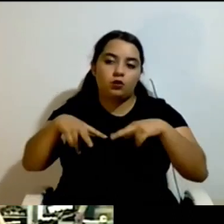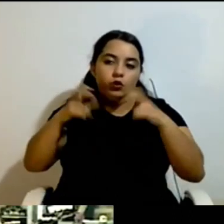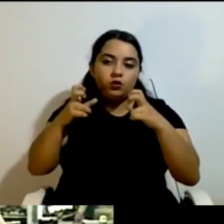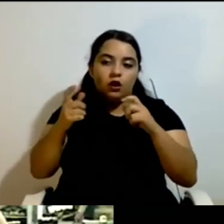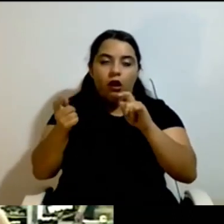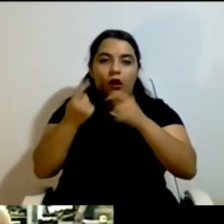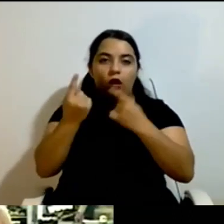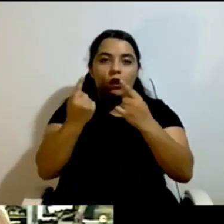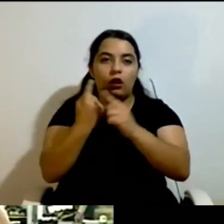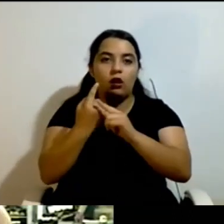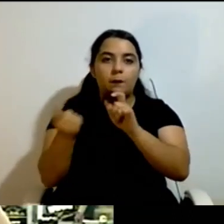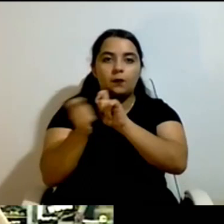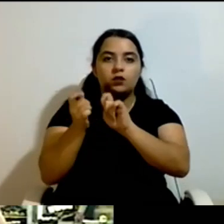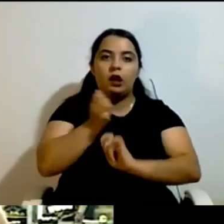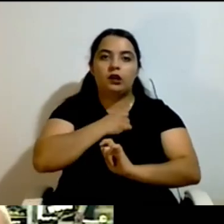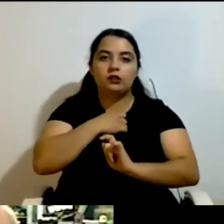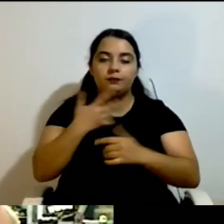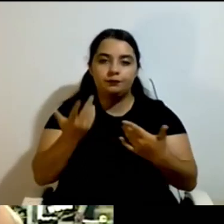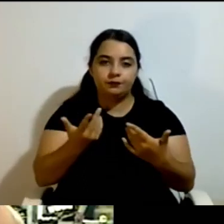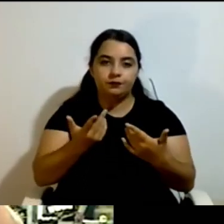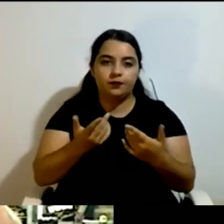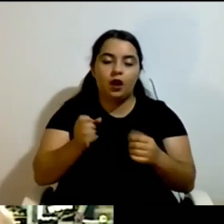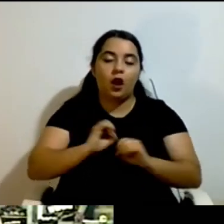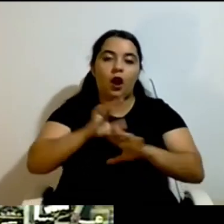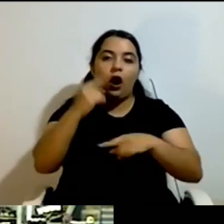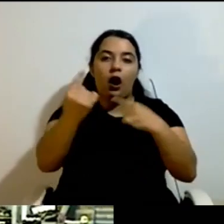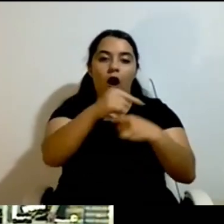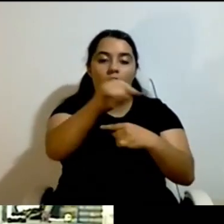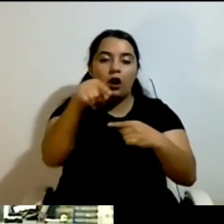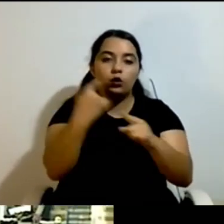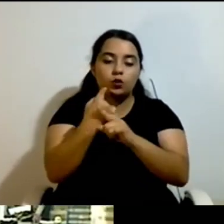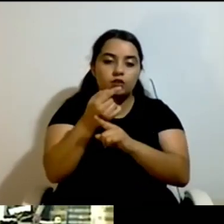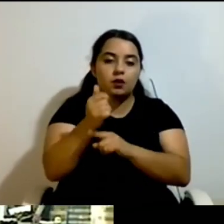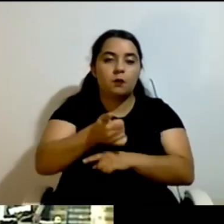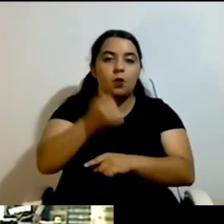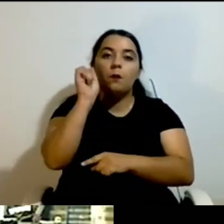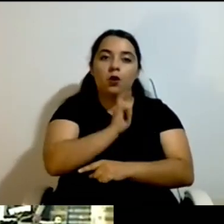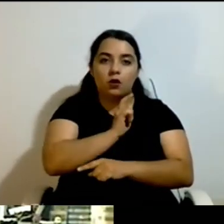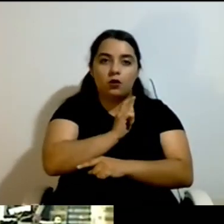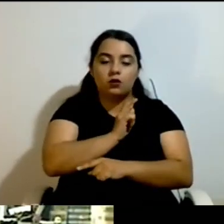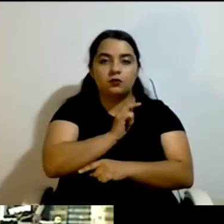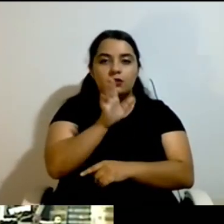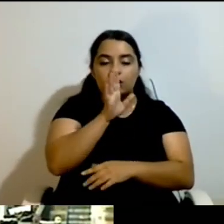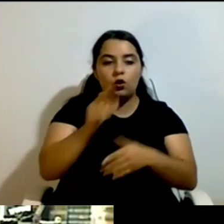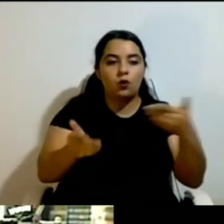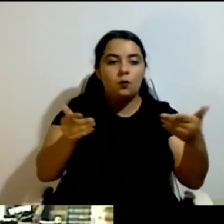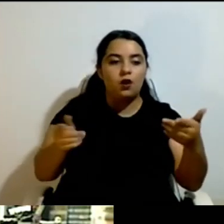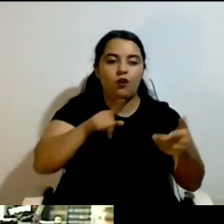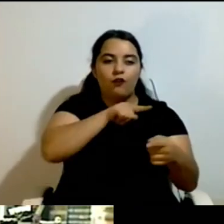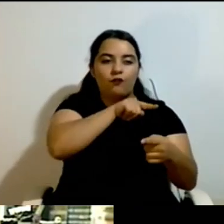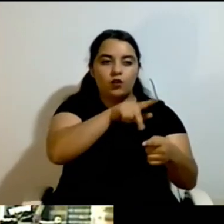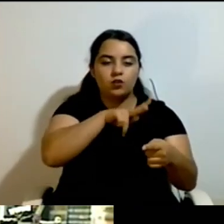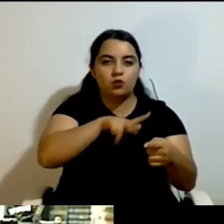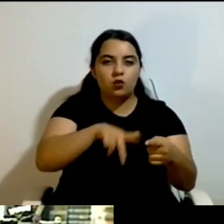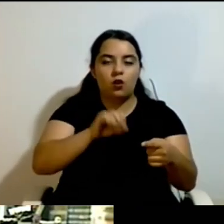It's actually the system, if I compare it to whatever I heard from you or from Germany, from everywhere, it's quite a good system, actually. I